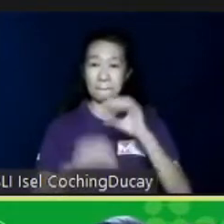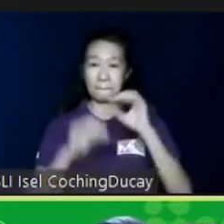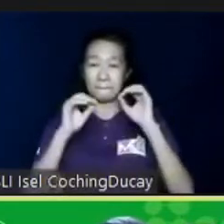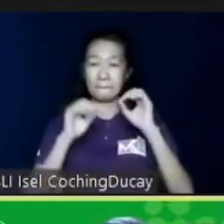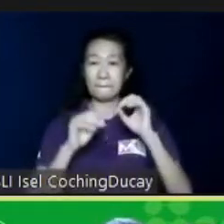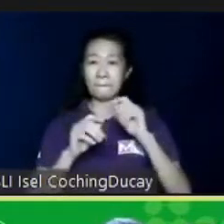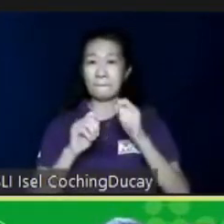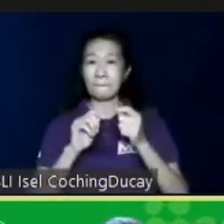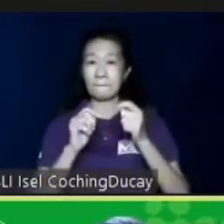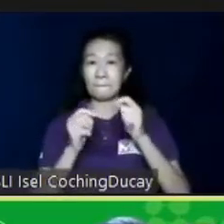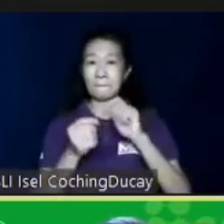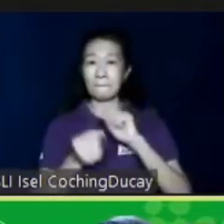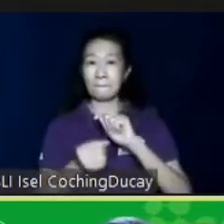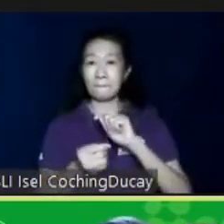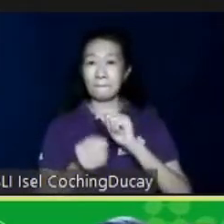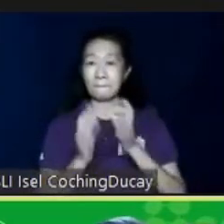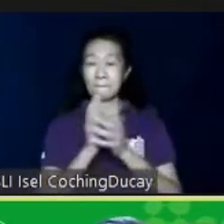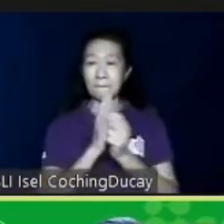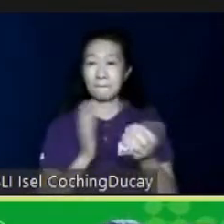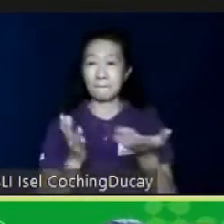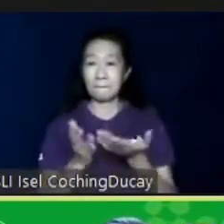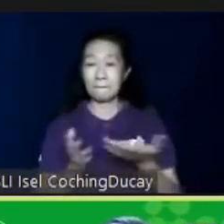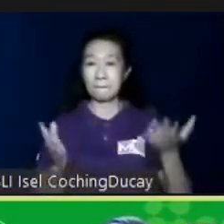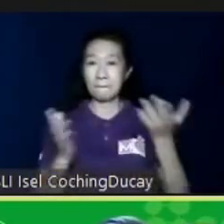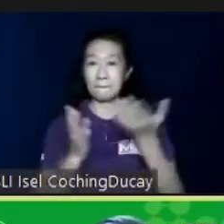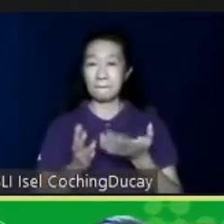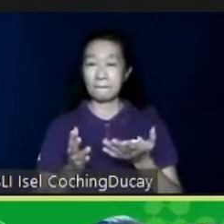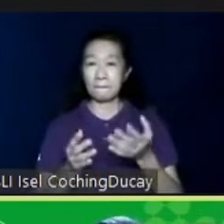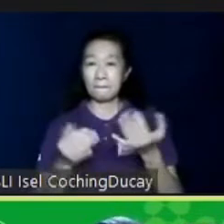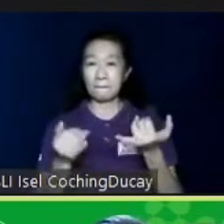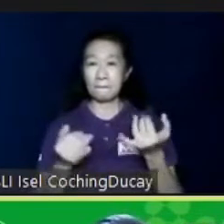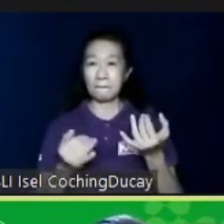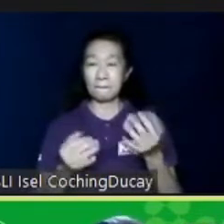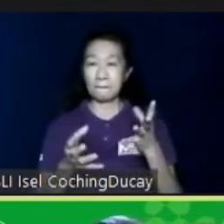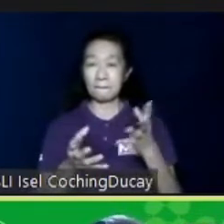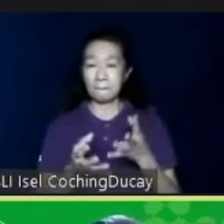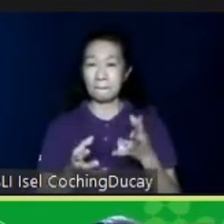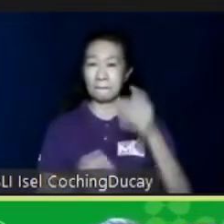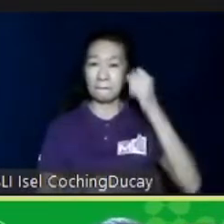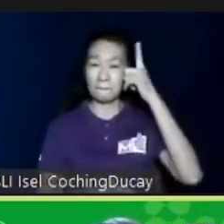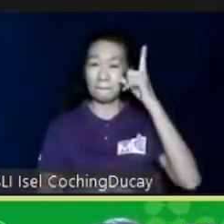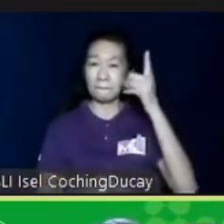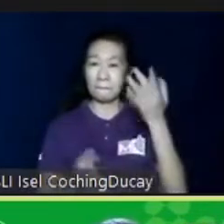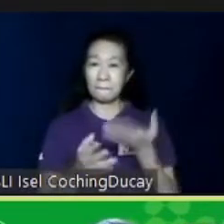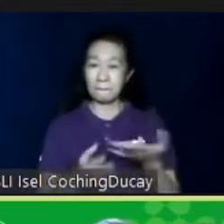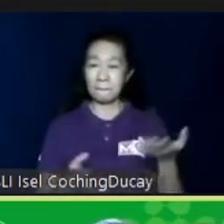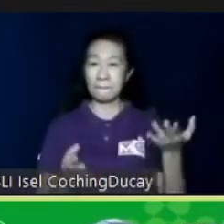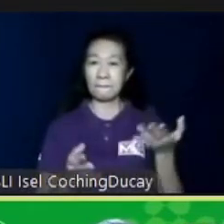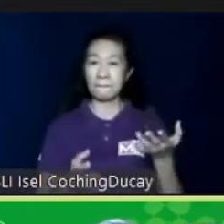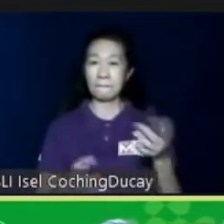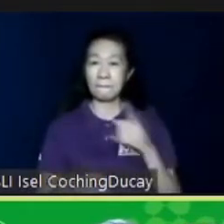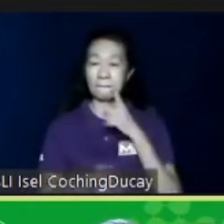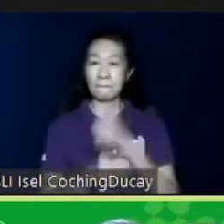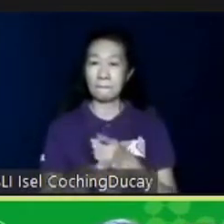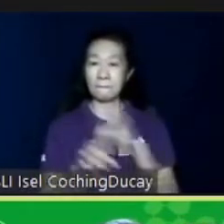specialists in the room today. So, I'd like you to understand where we are actually working. When we did